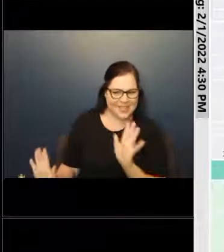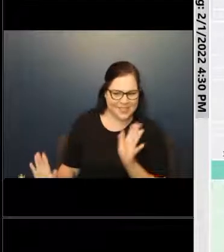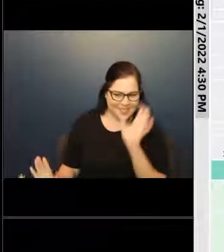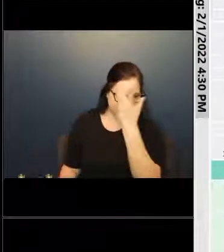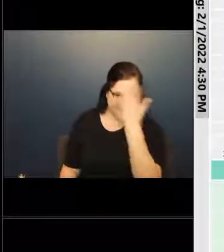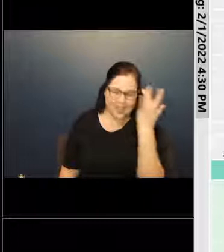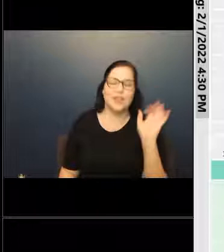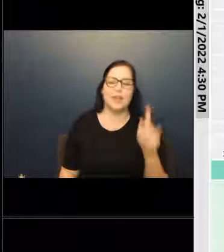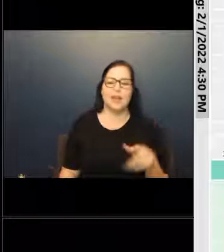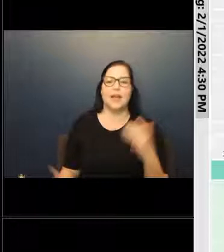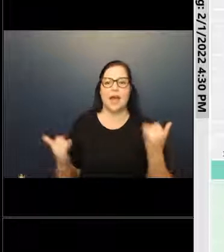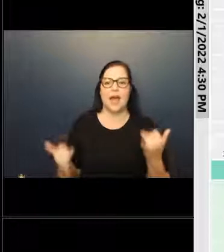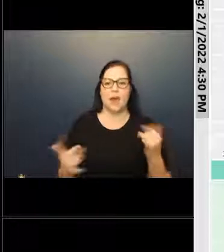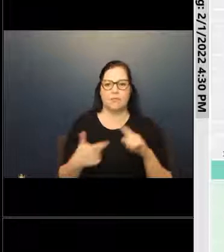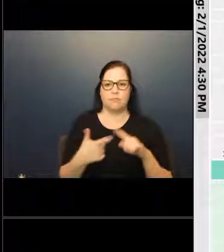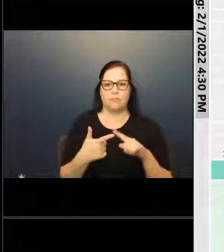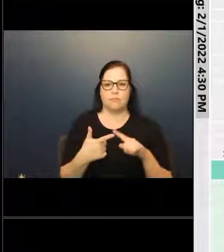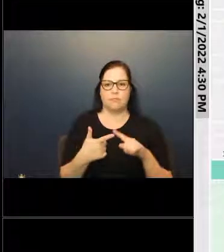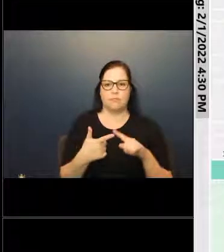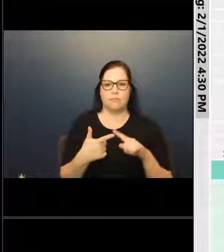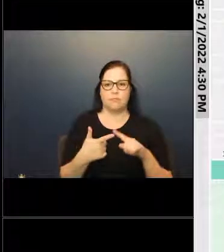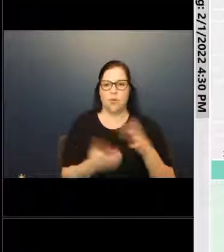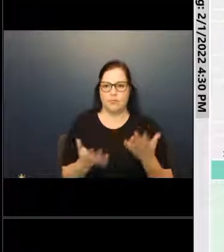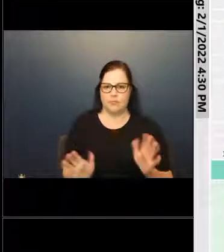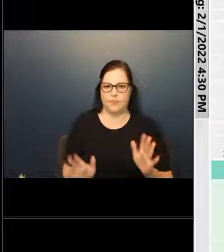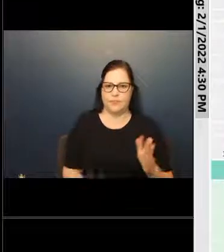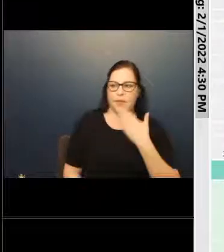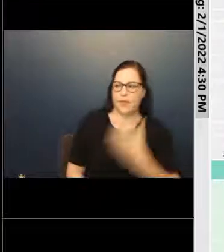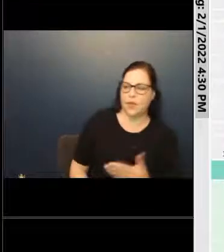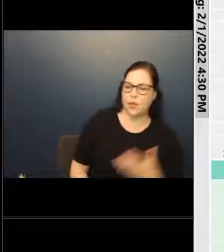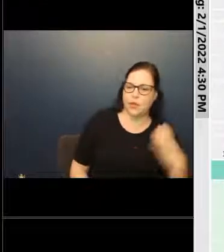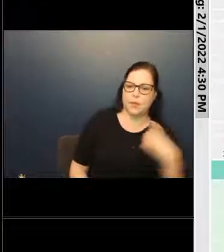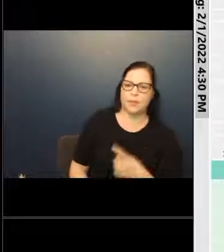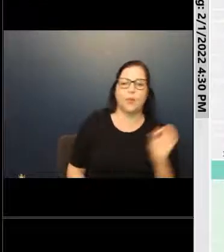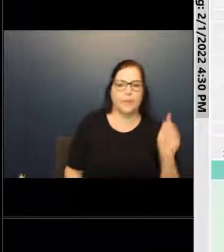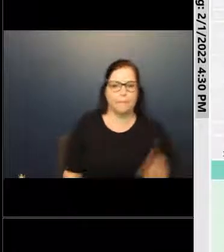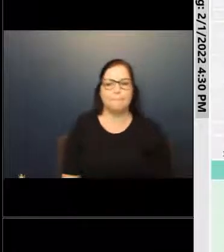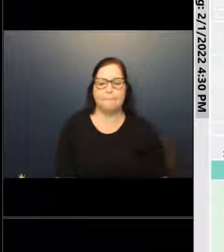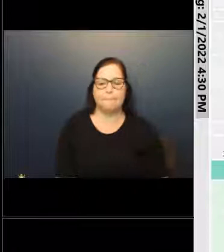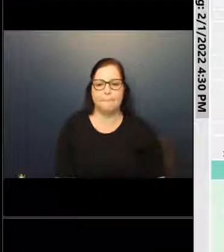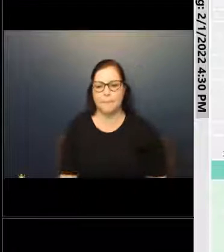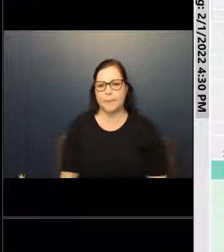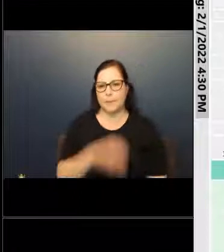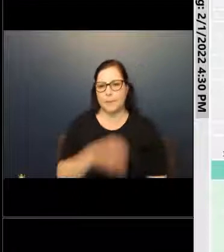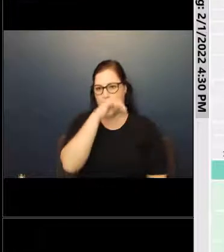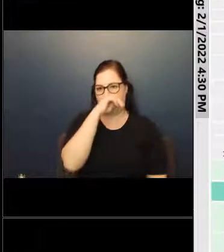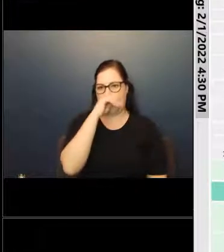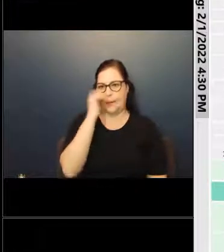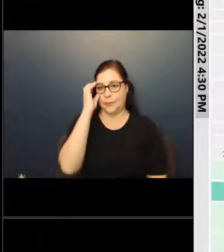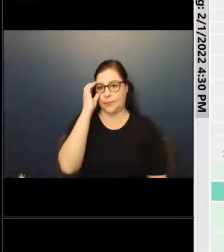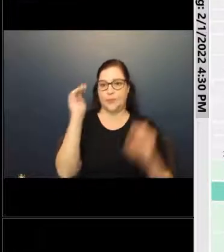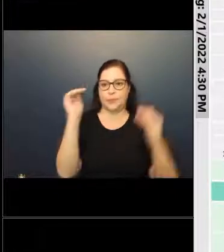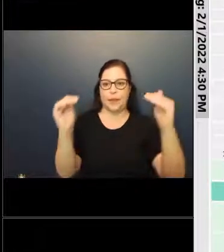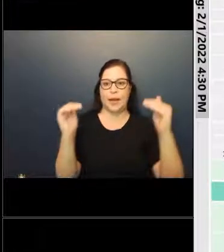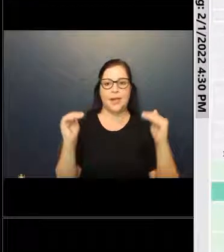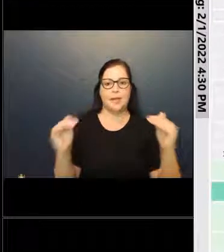the vote item has been, uh, voted on. Thank you, Chairman. Okay. Uh, the next item that we